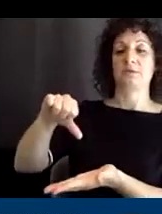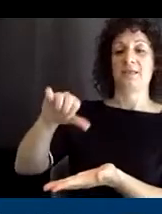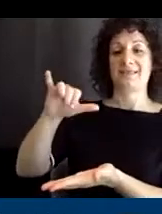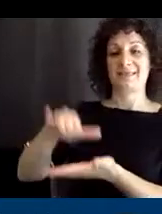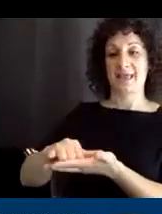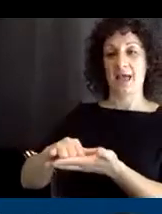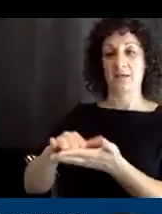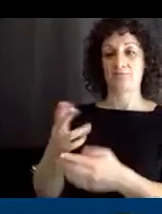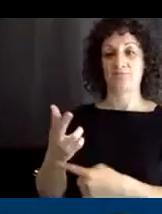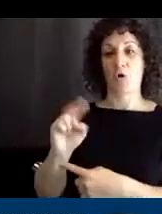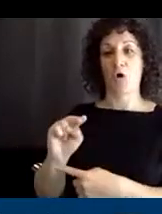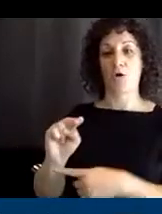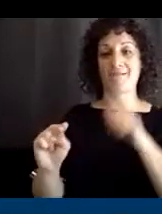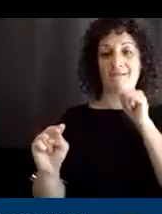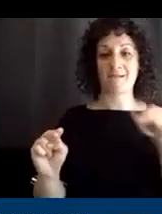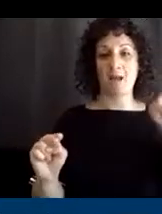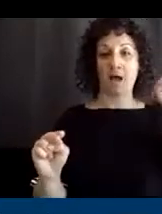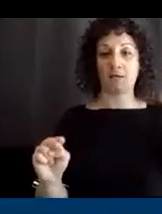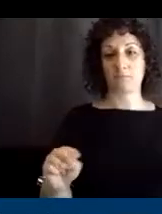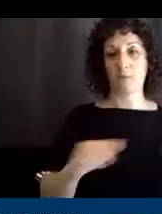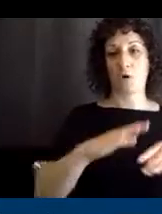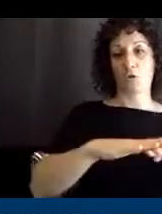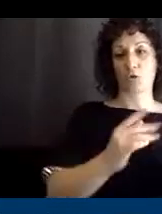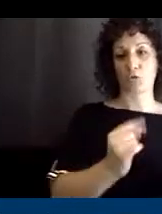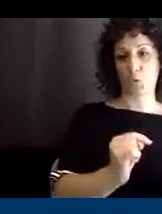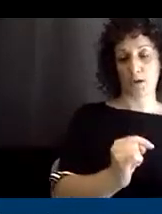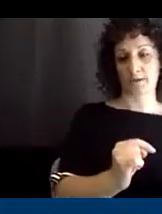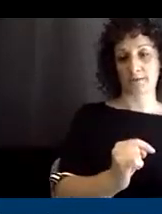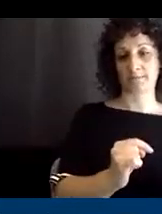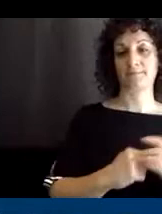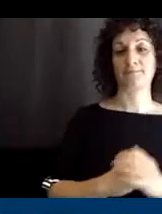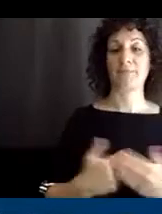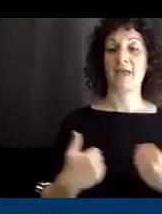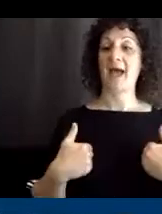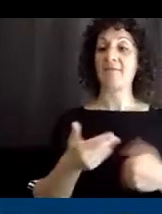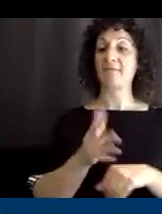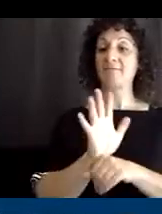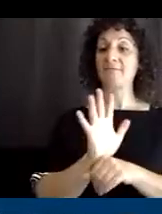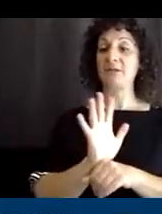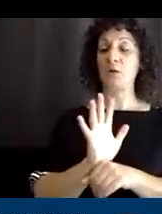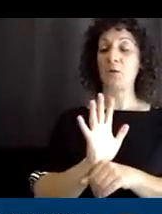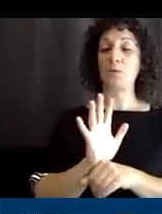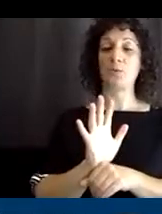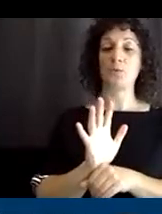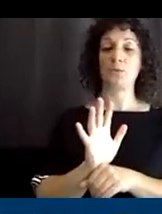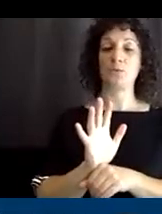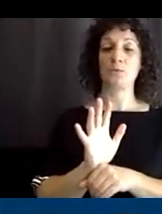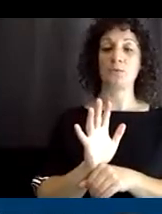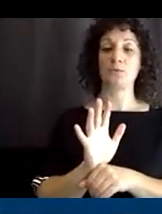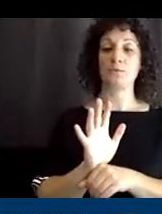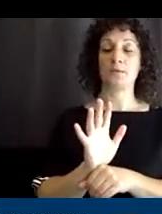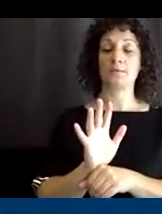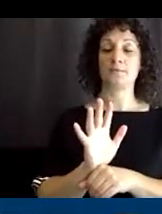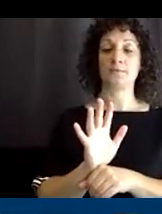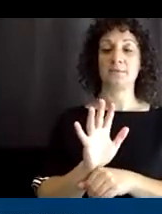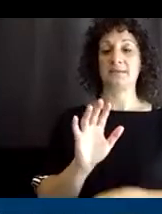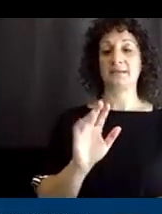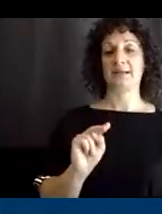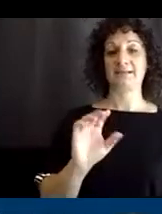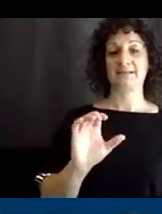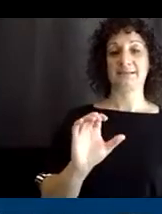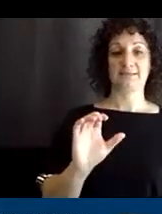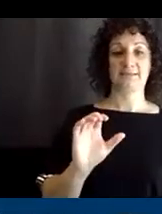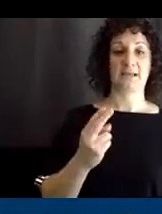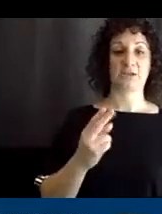not the button on the toy. And there is a video where excuse me, an NCATP staff